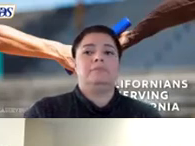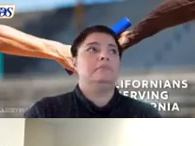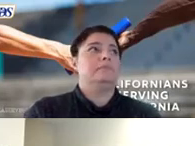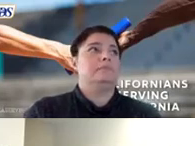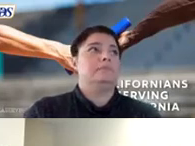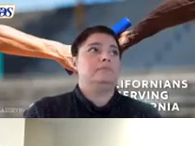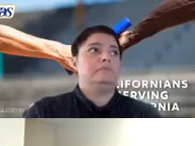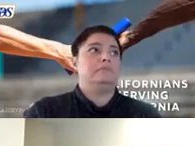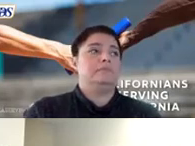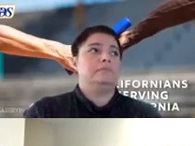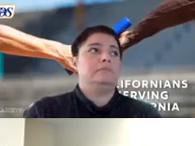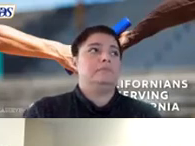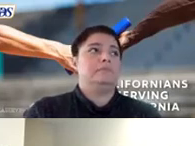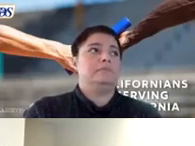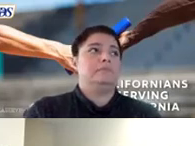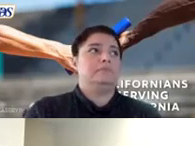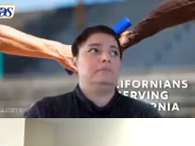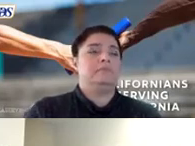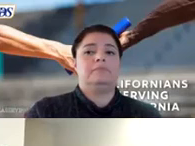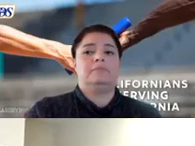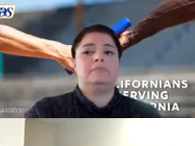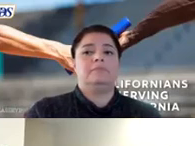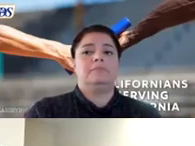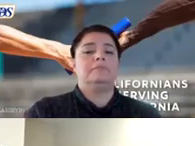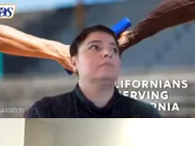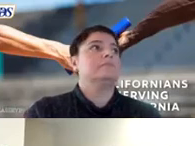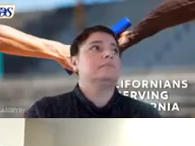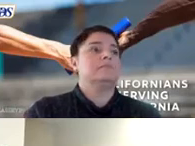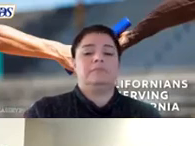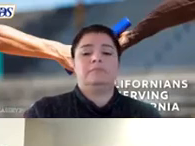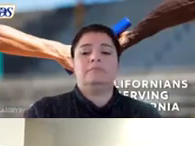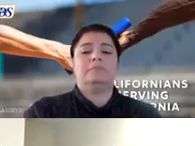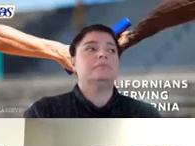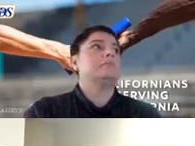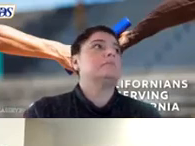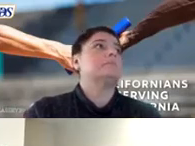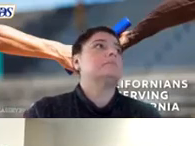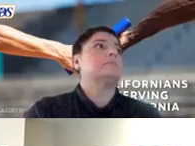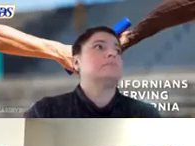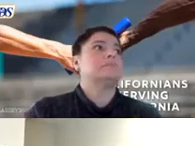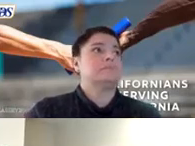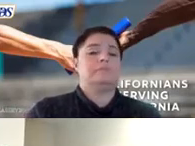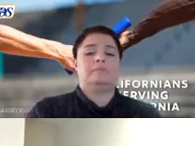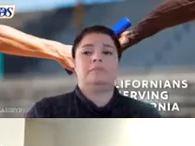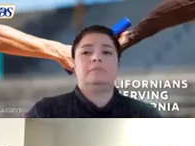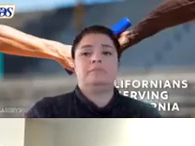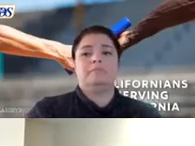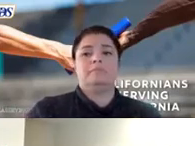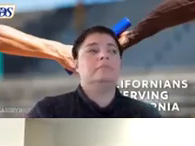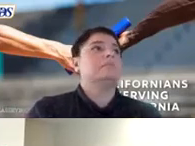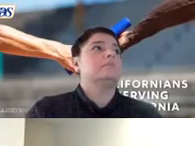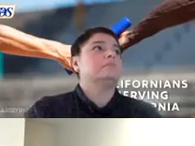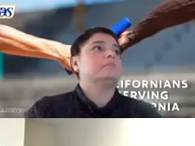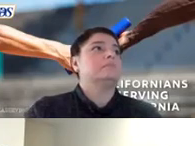true in the regional center and that is why we wrote this grant so in 2016 sb